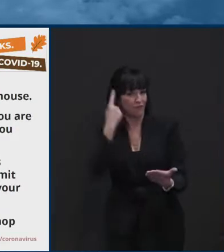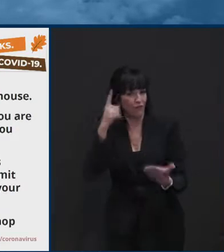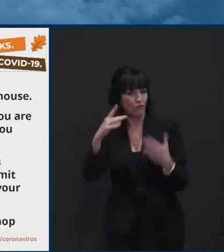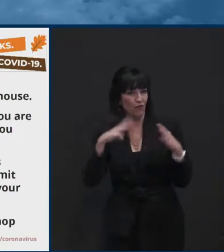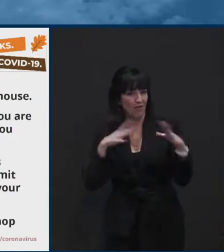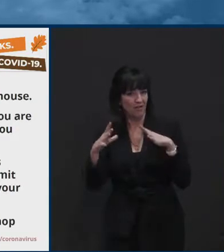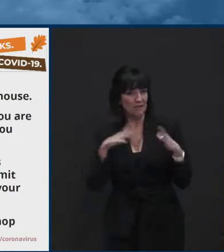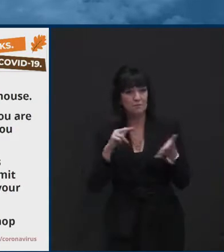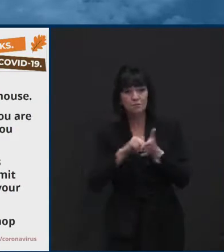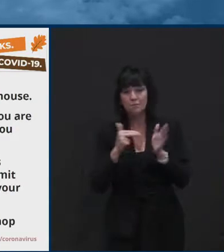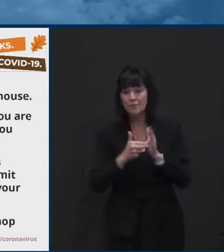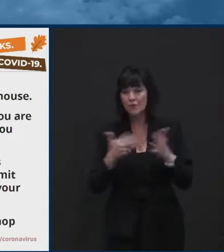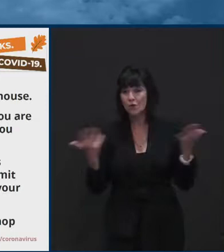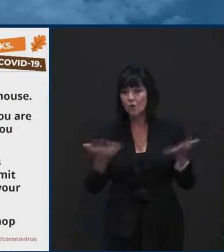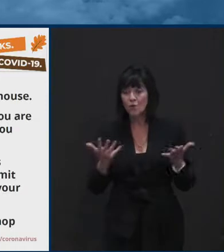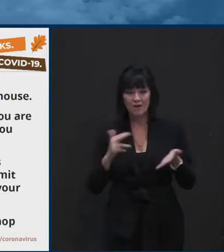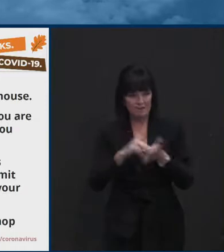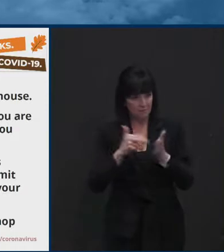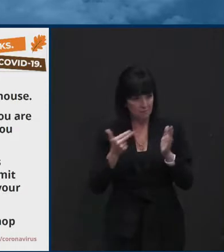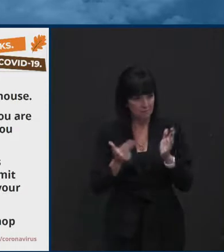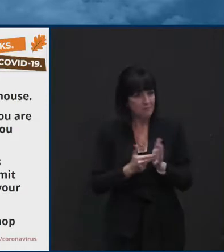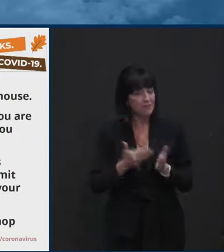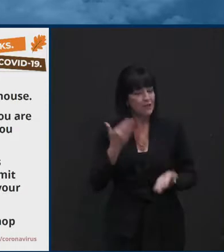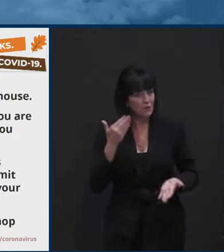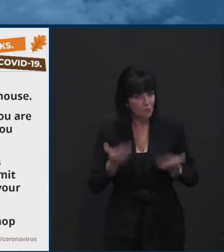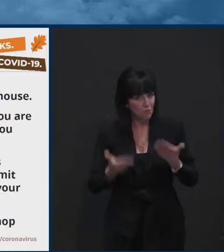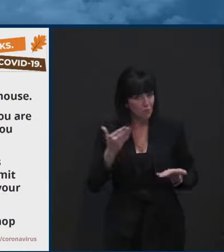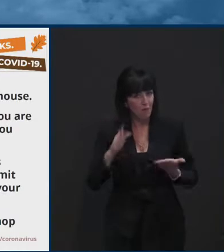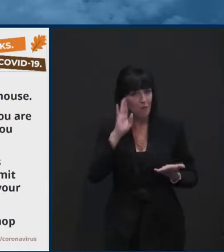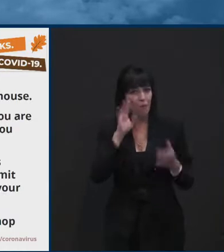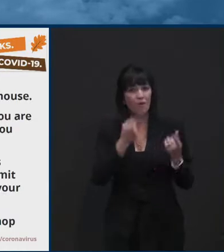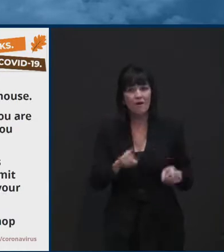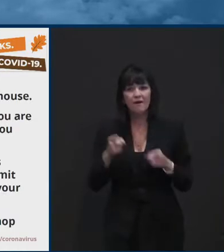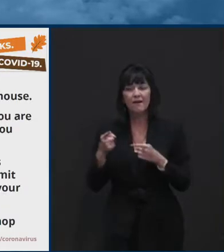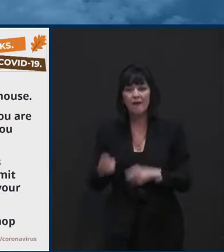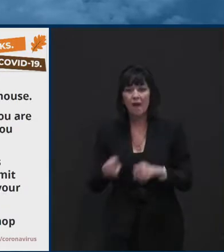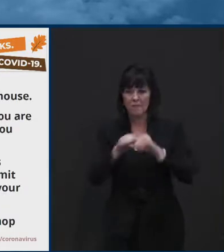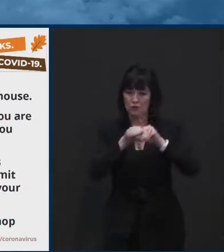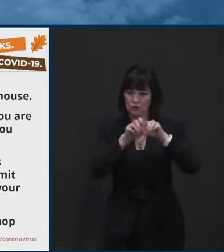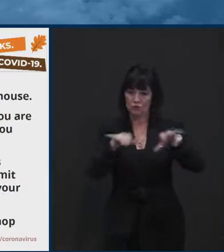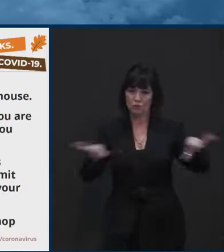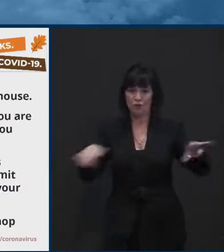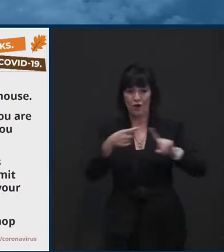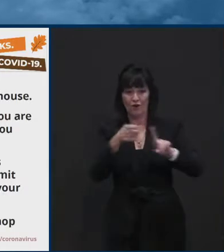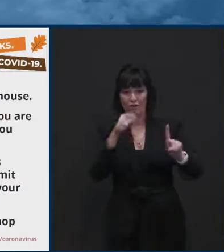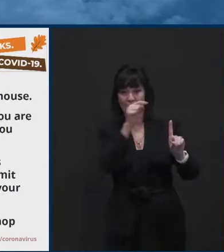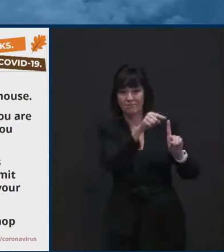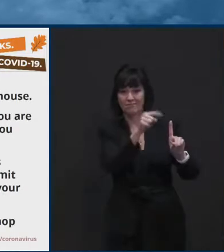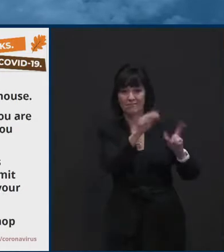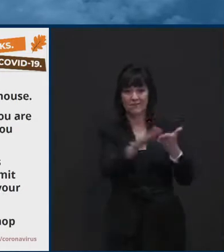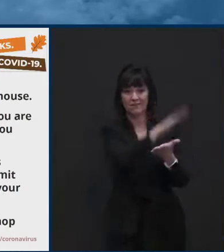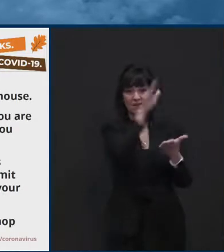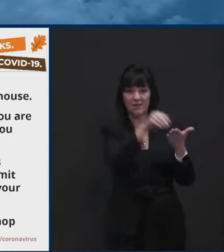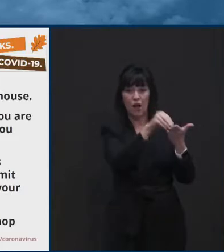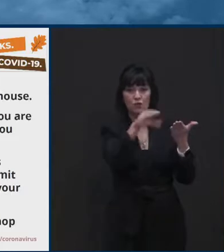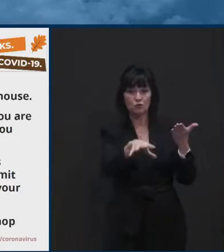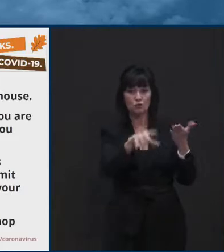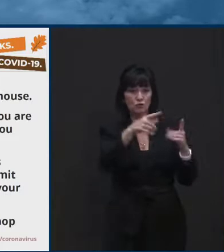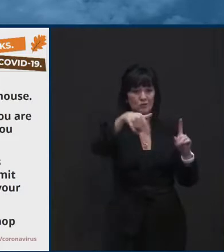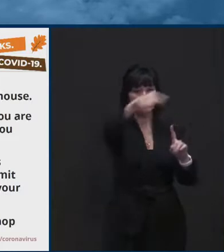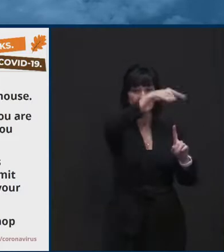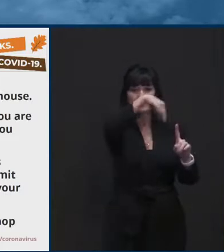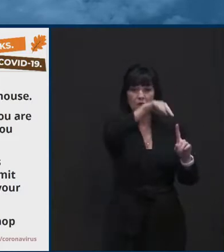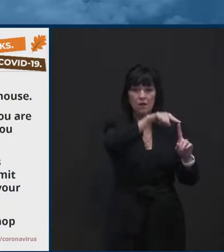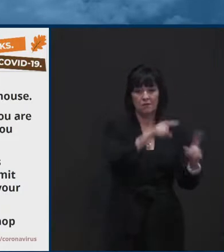from, um, from these folks coming into the homes of, um, their families. And so the recommendations